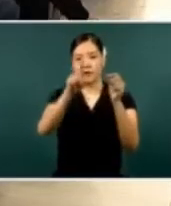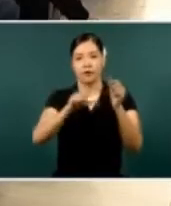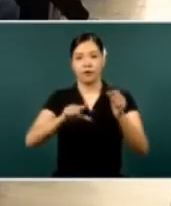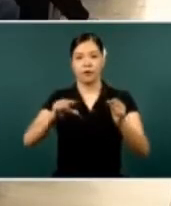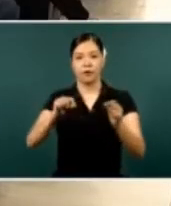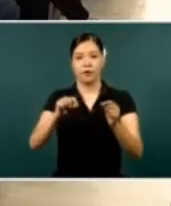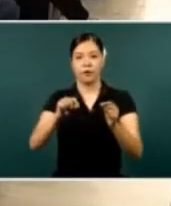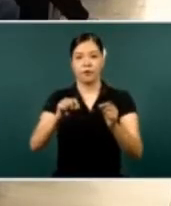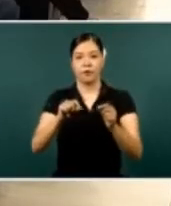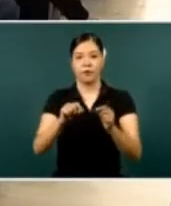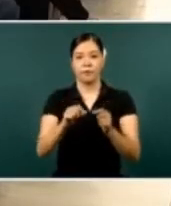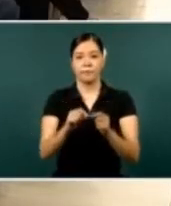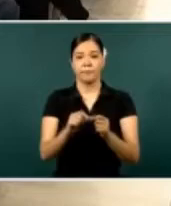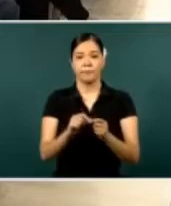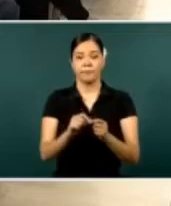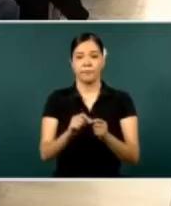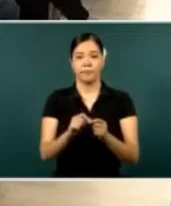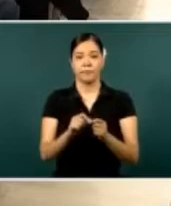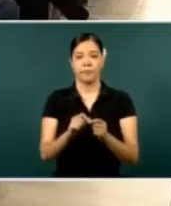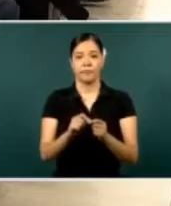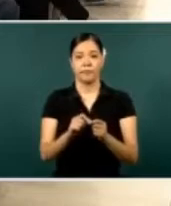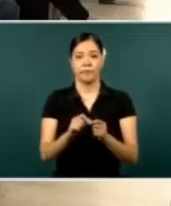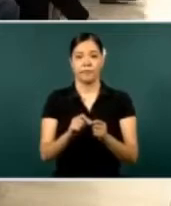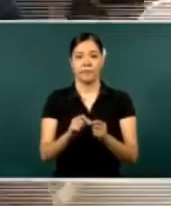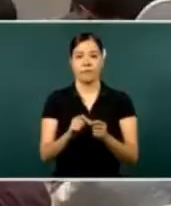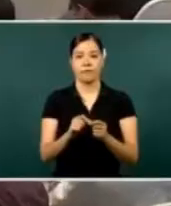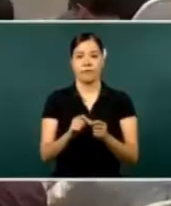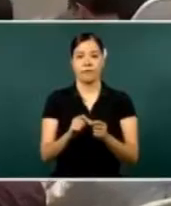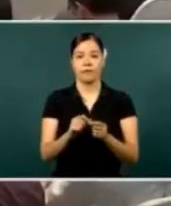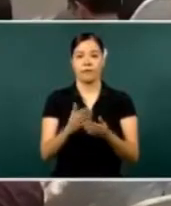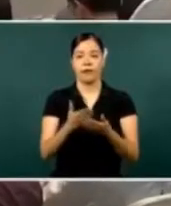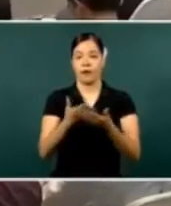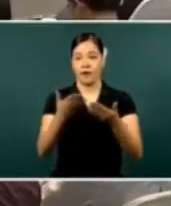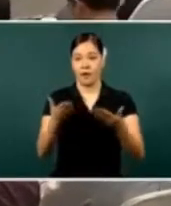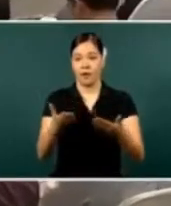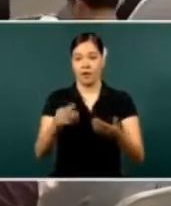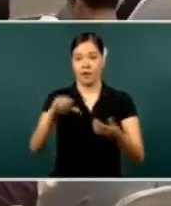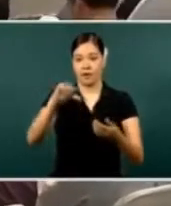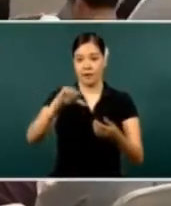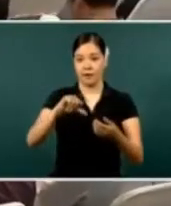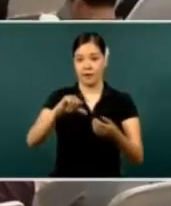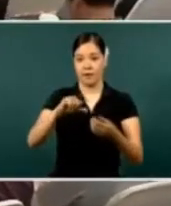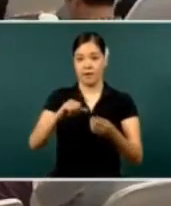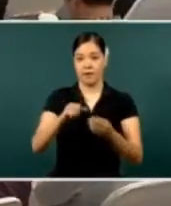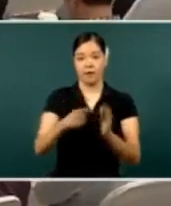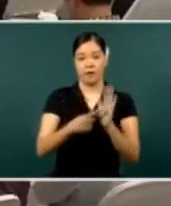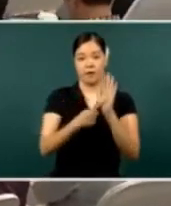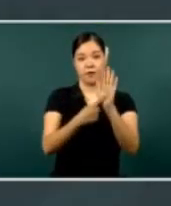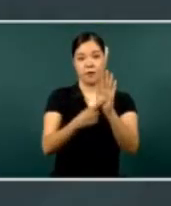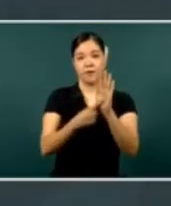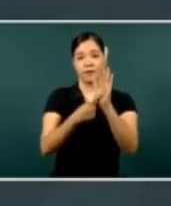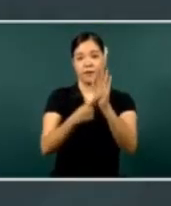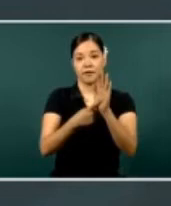In order to have a presentation